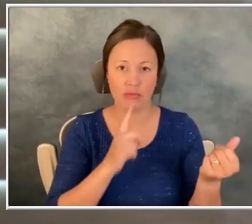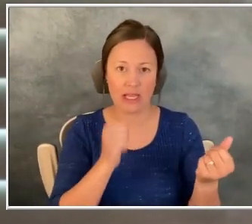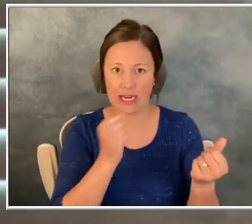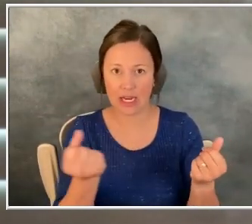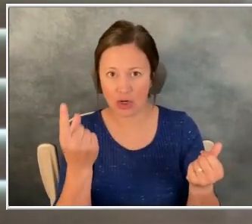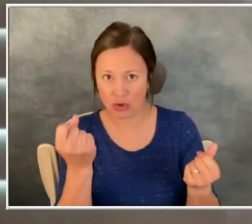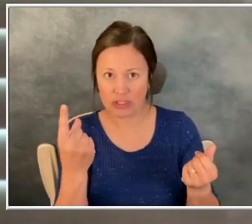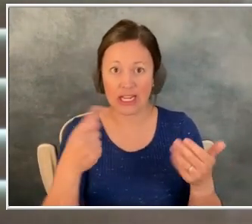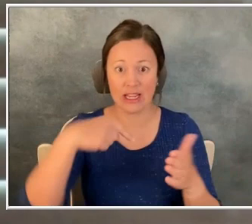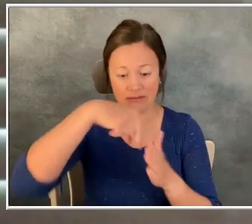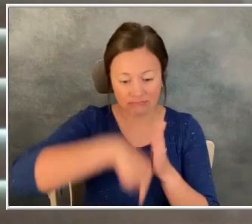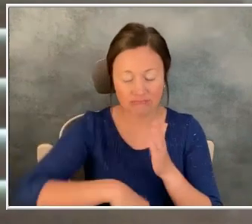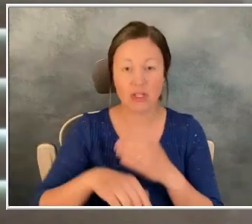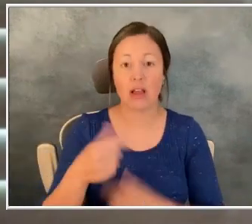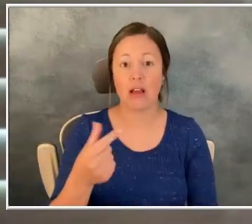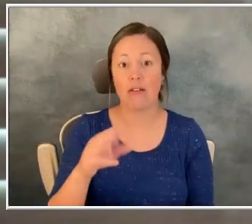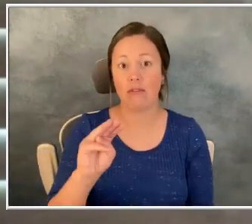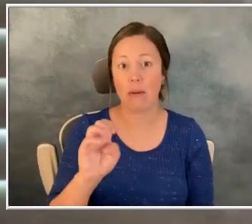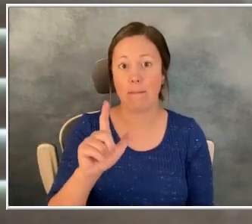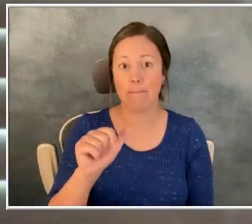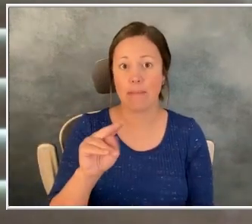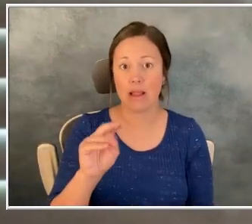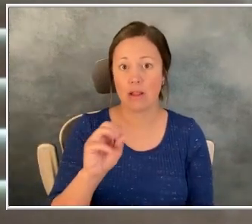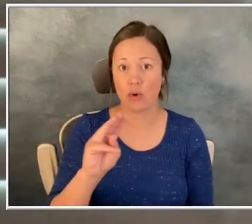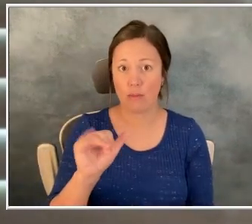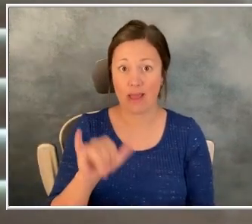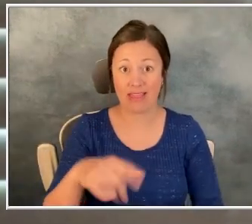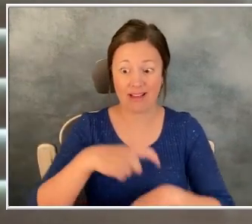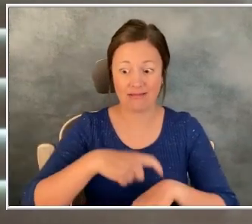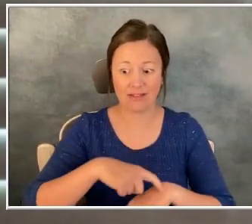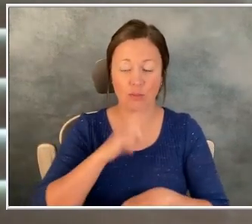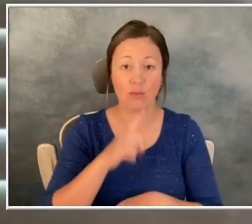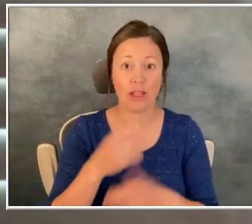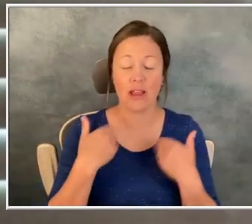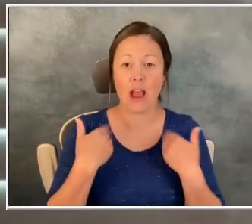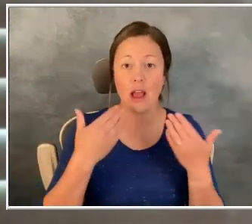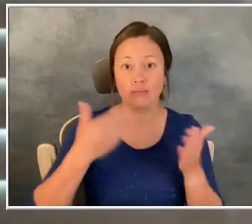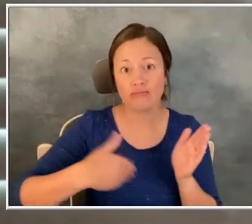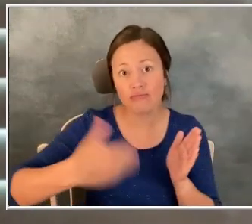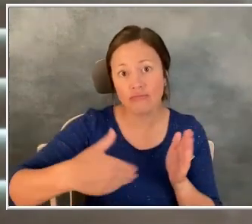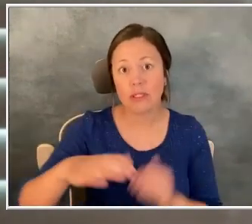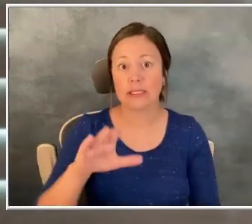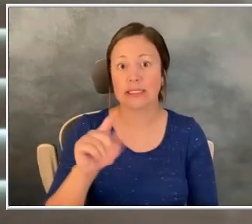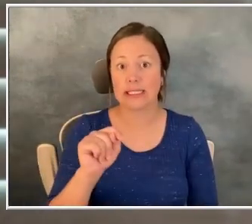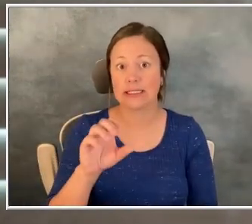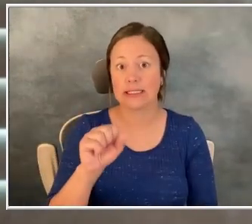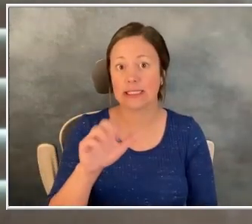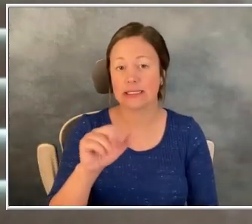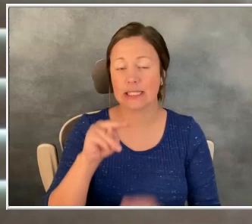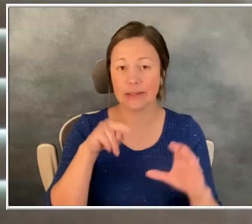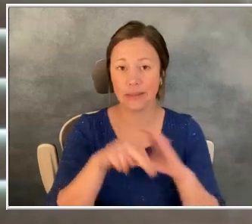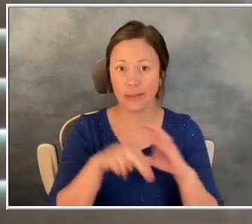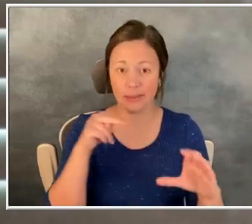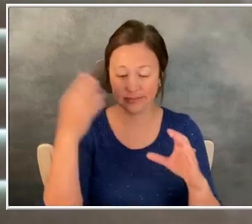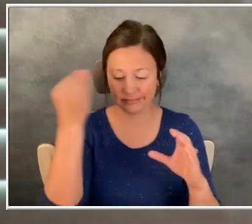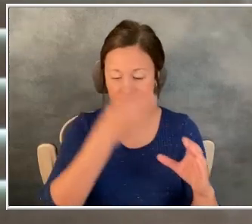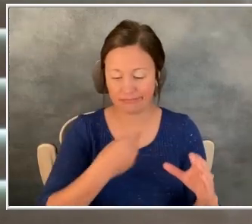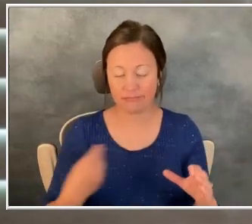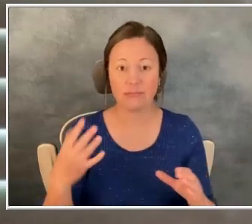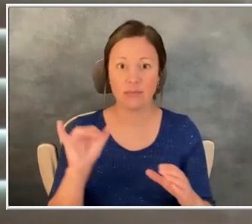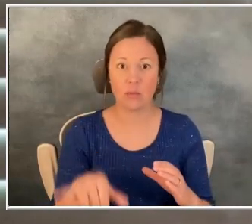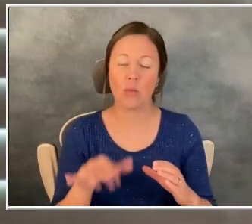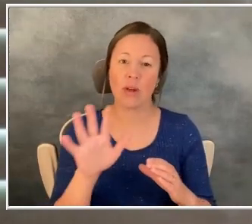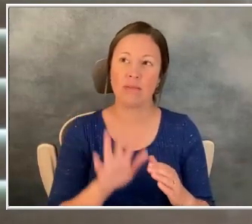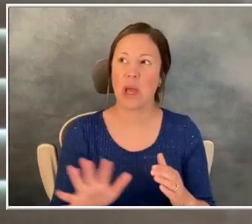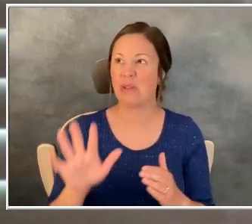of melanoma at the time. Um, and I was getting regular CT scans. So had those CT scans done about